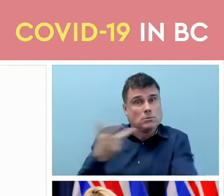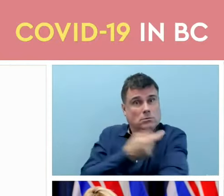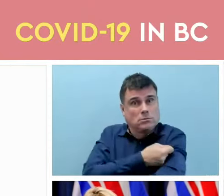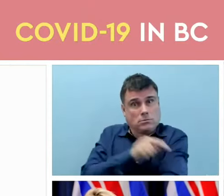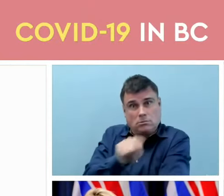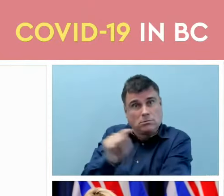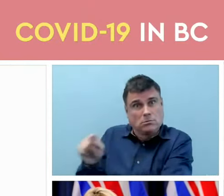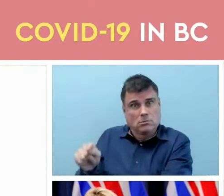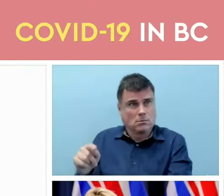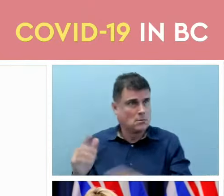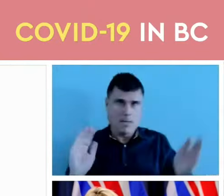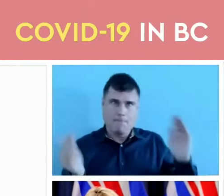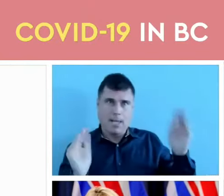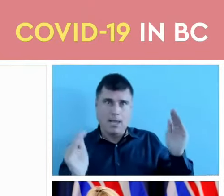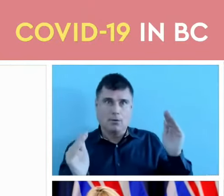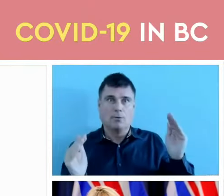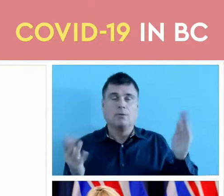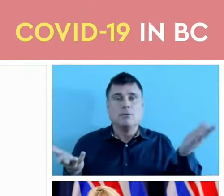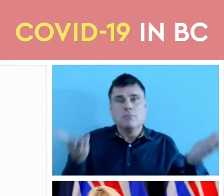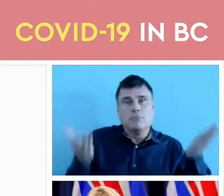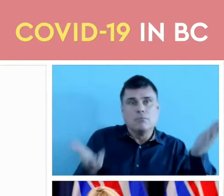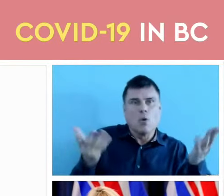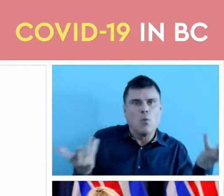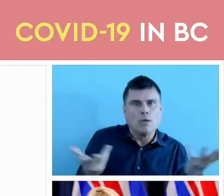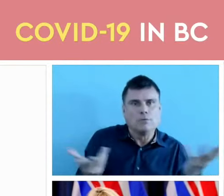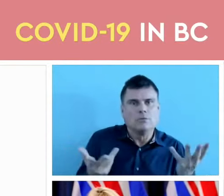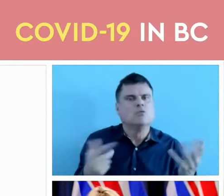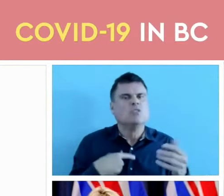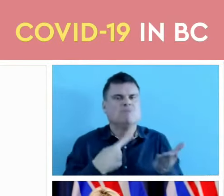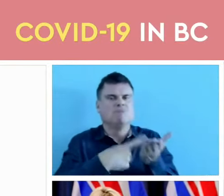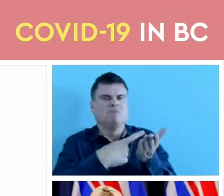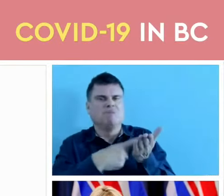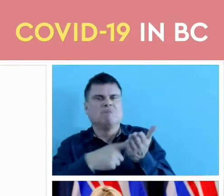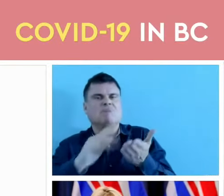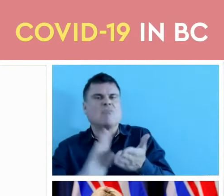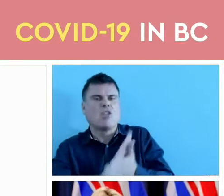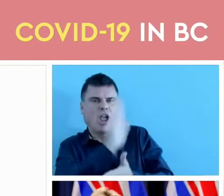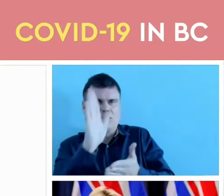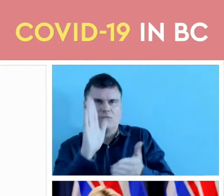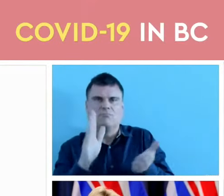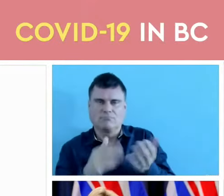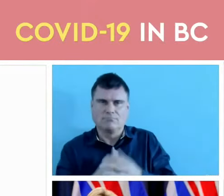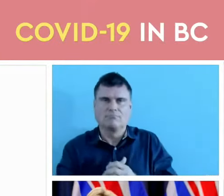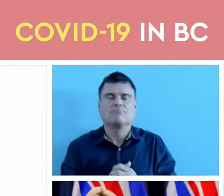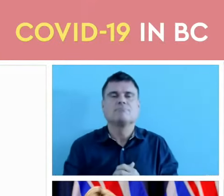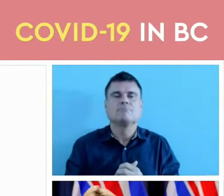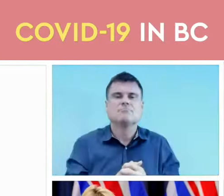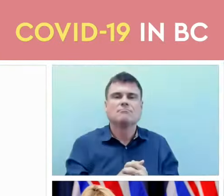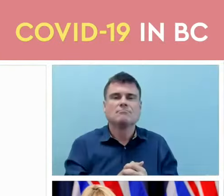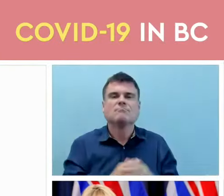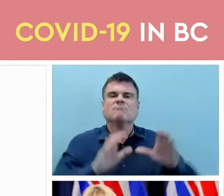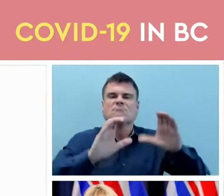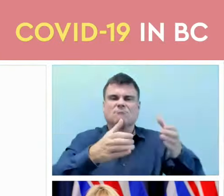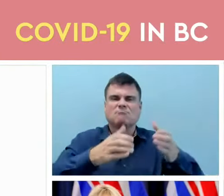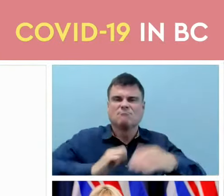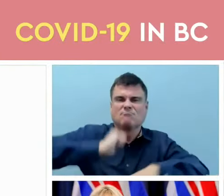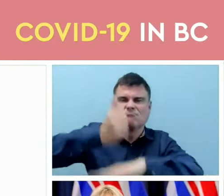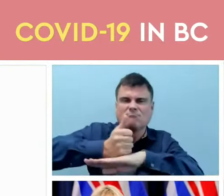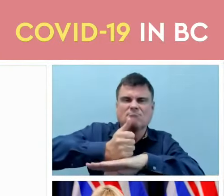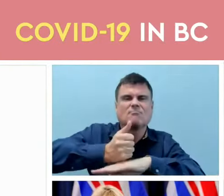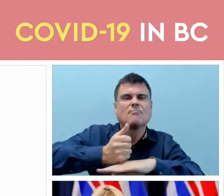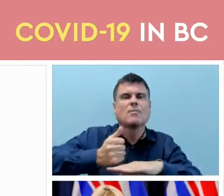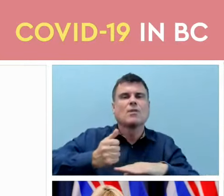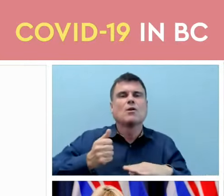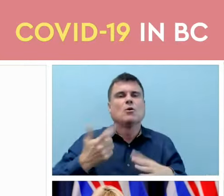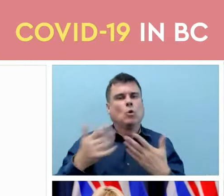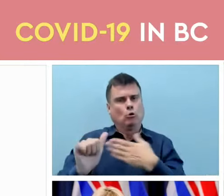working with the colleges and will be over the next few weeks and months to put in place processes based on risk so that people will have